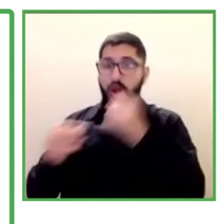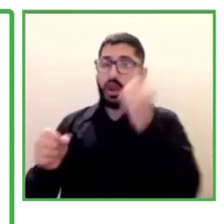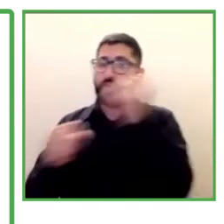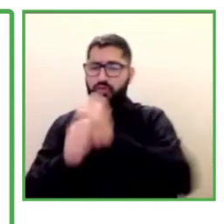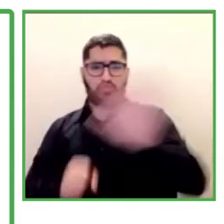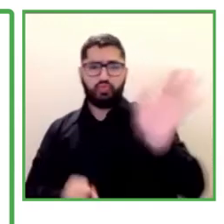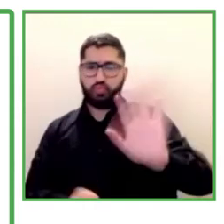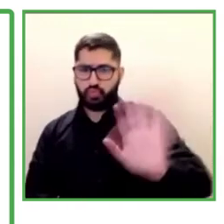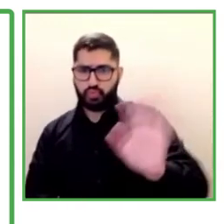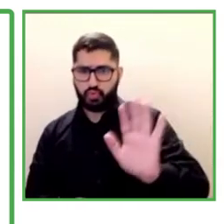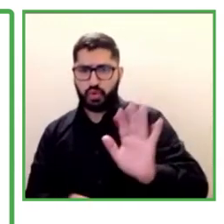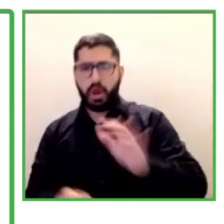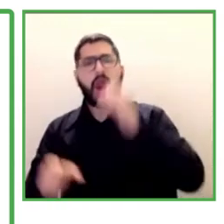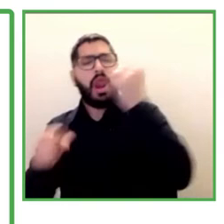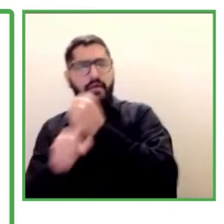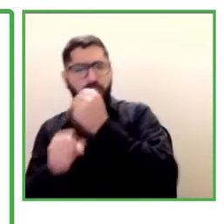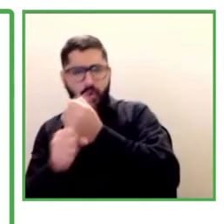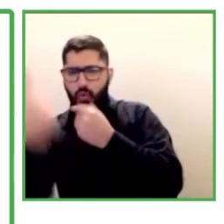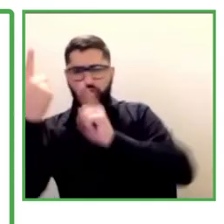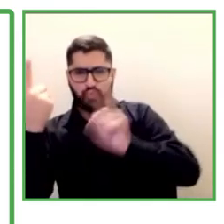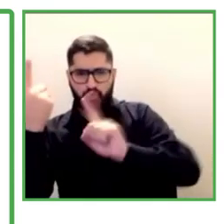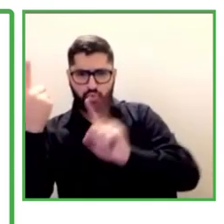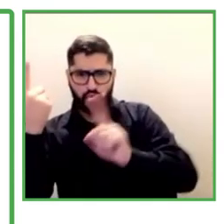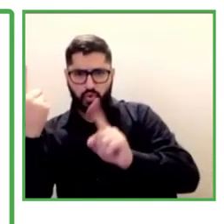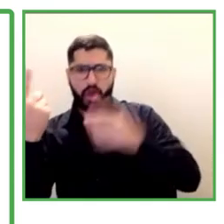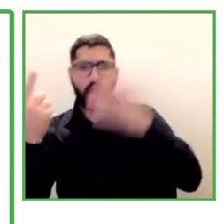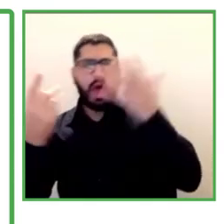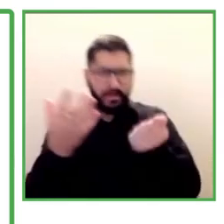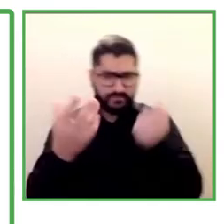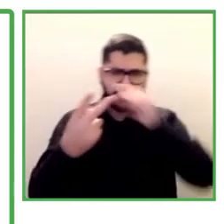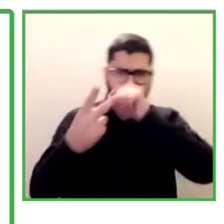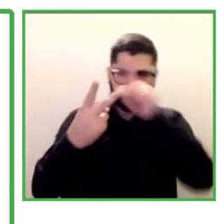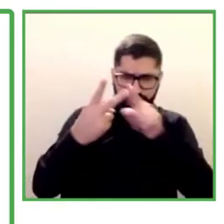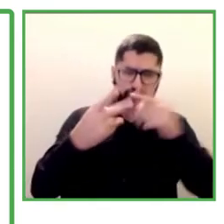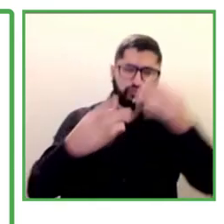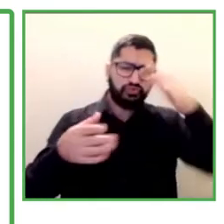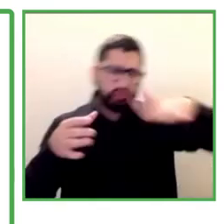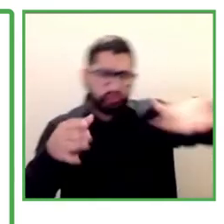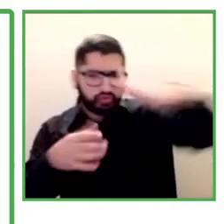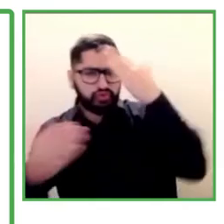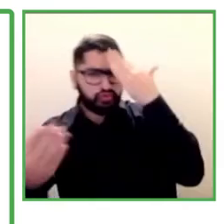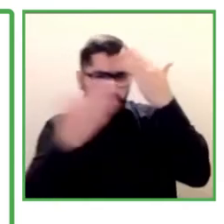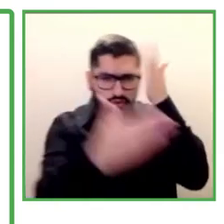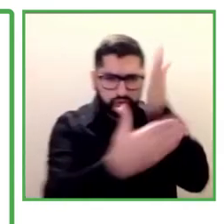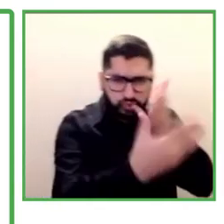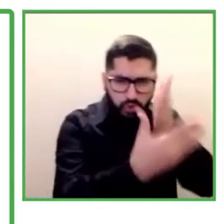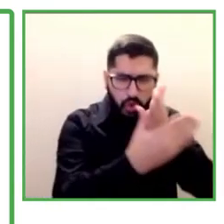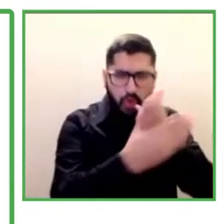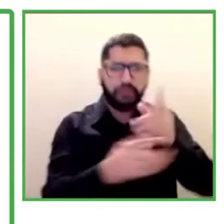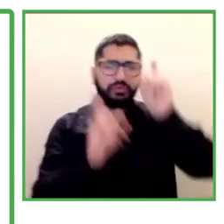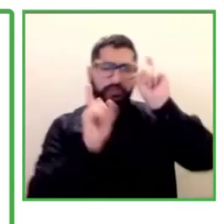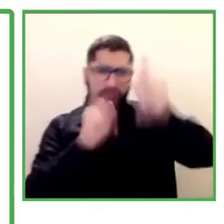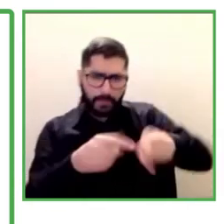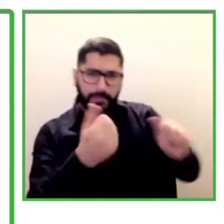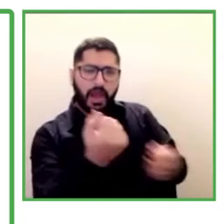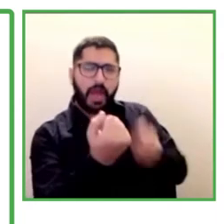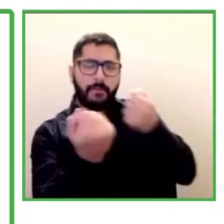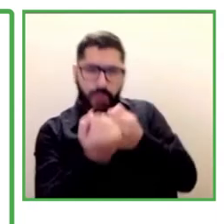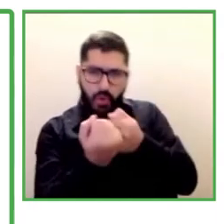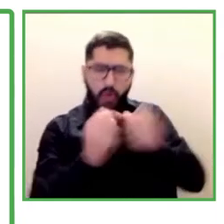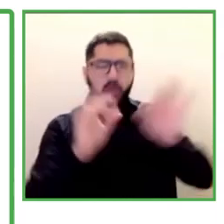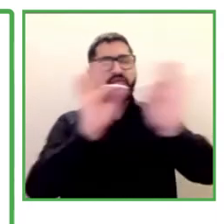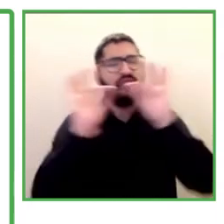labor work inclusion. We support that and we also support the family